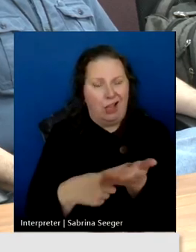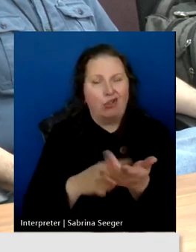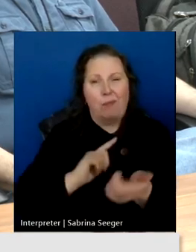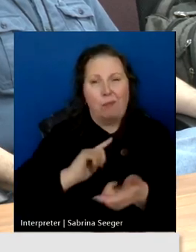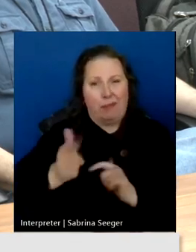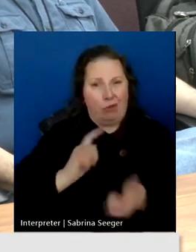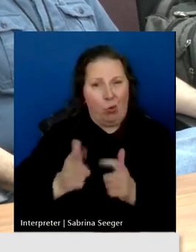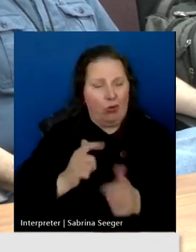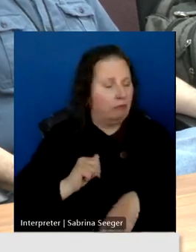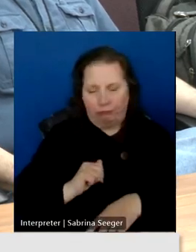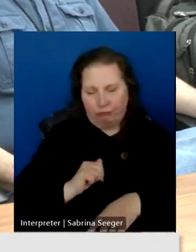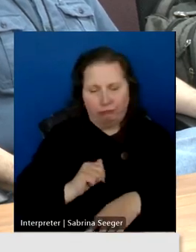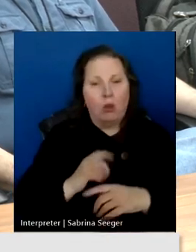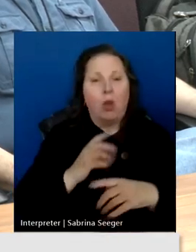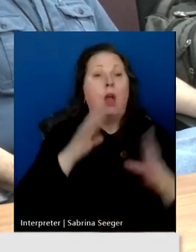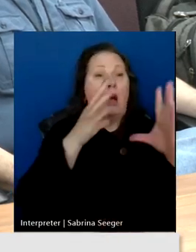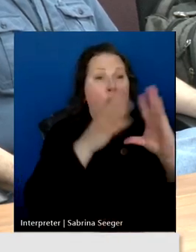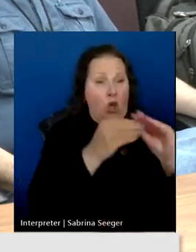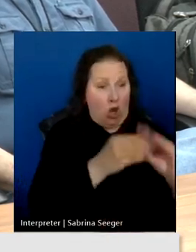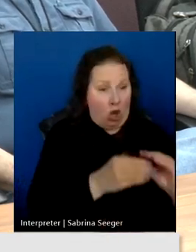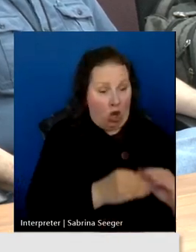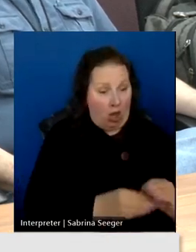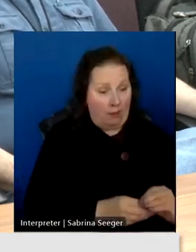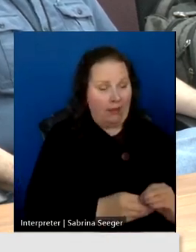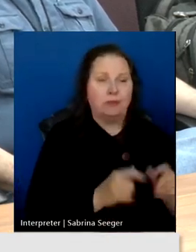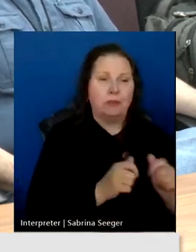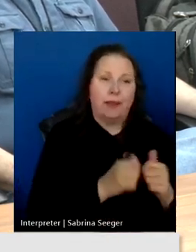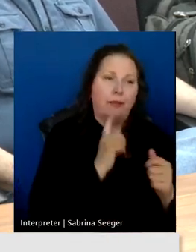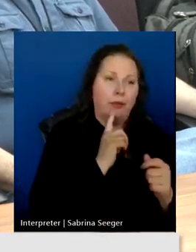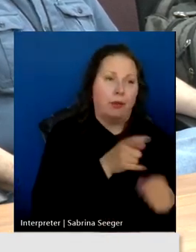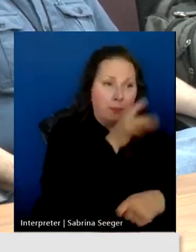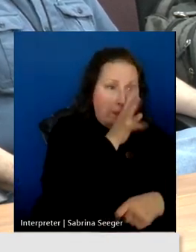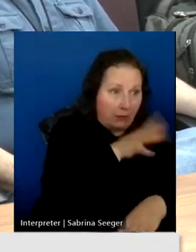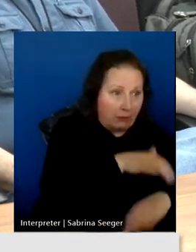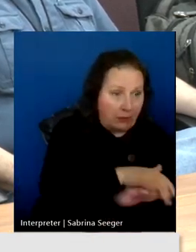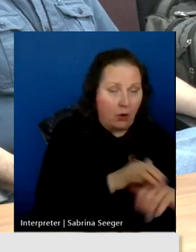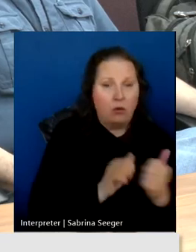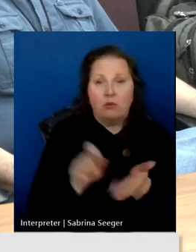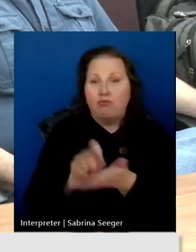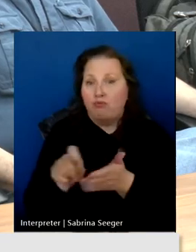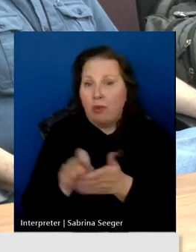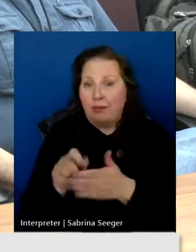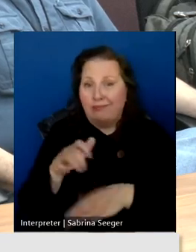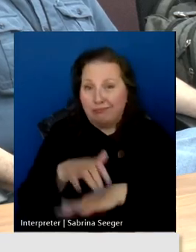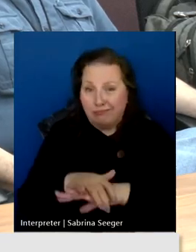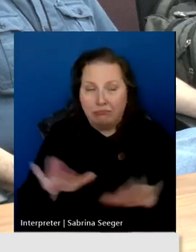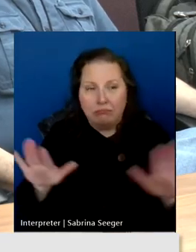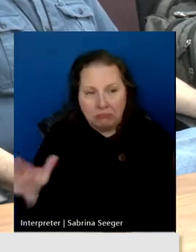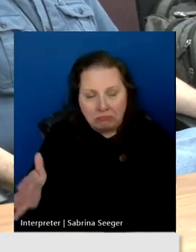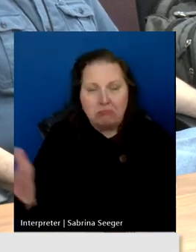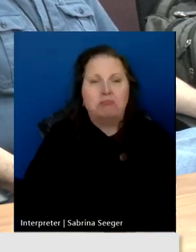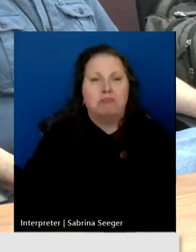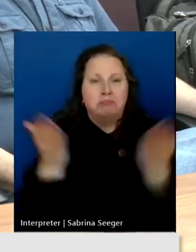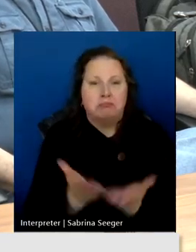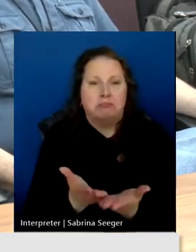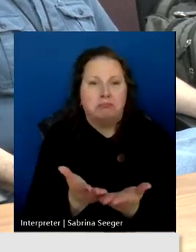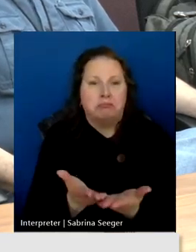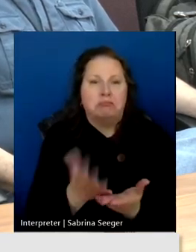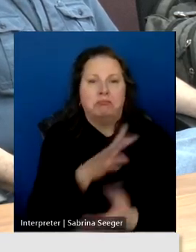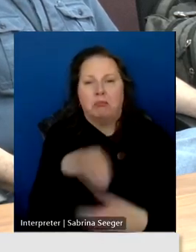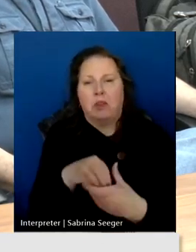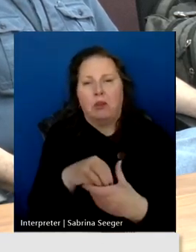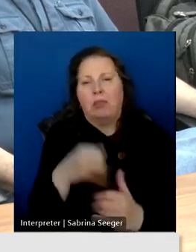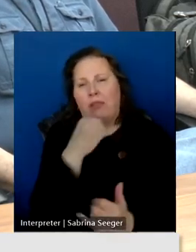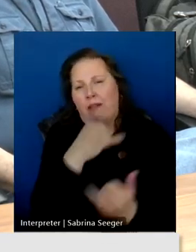will take all the comments we get, whether verbal or written, and respond to them in the final draft of the